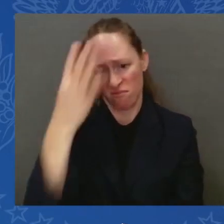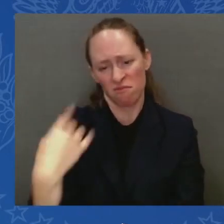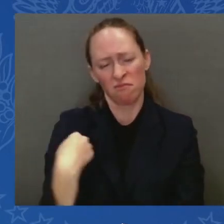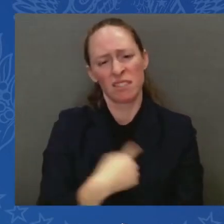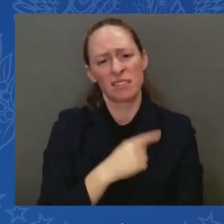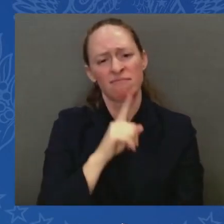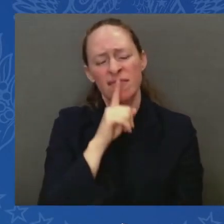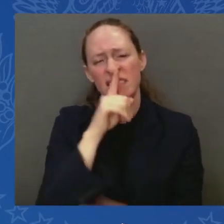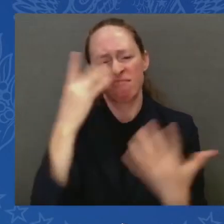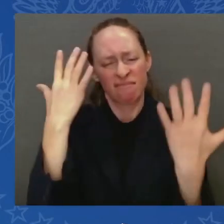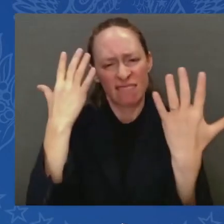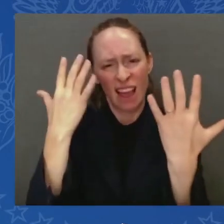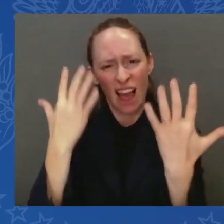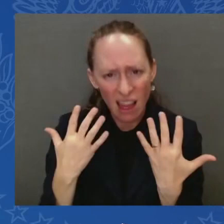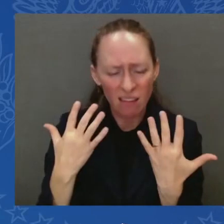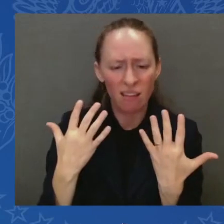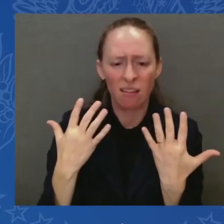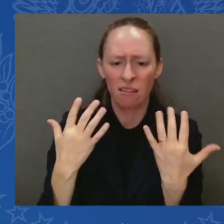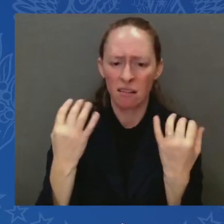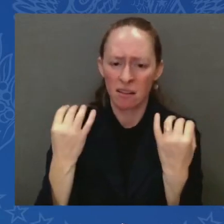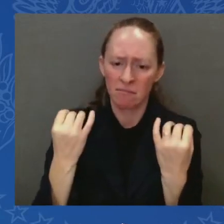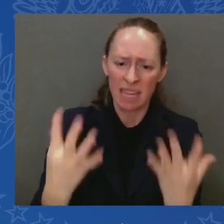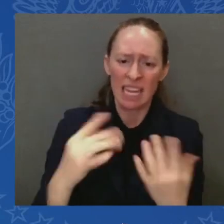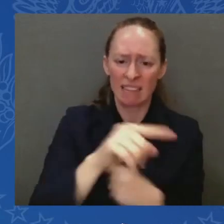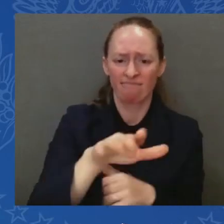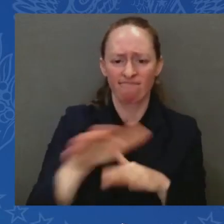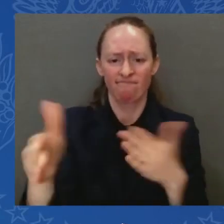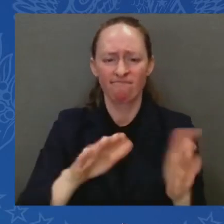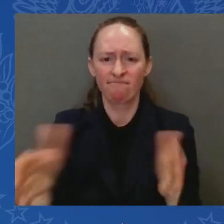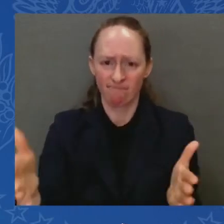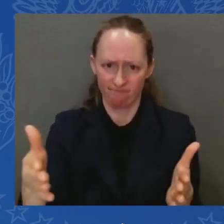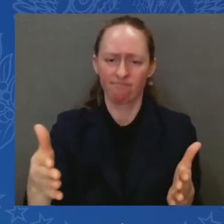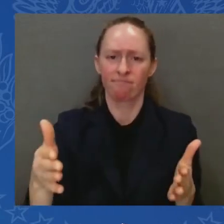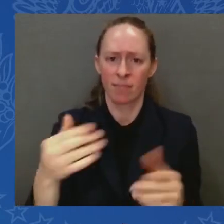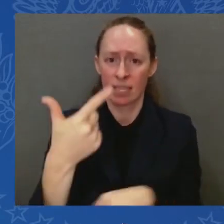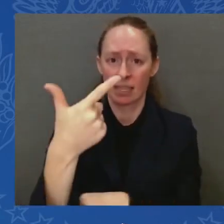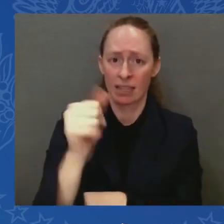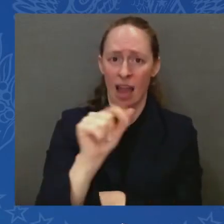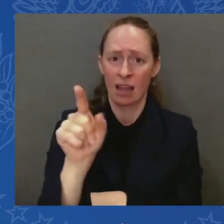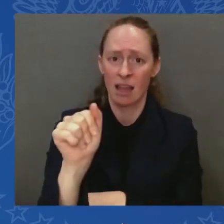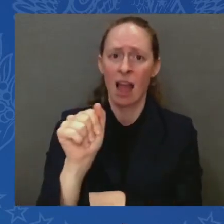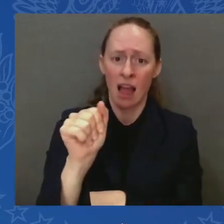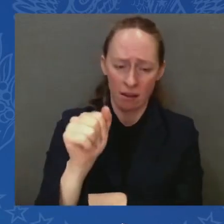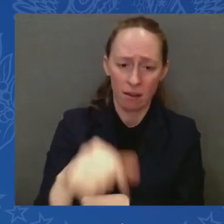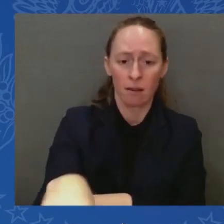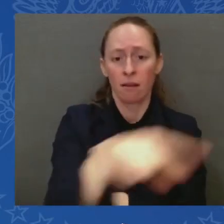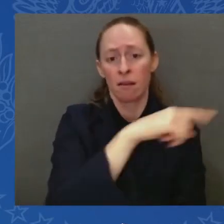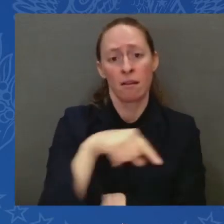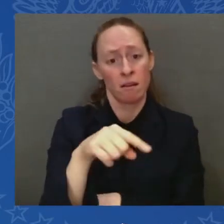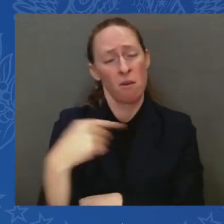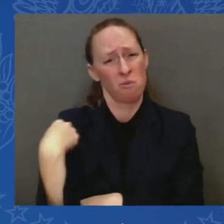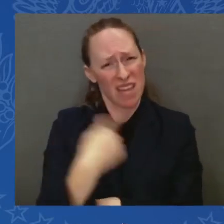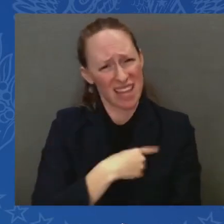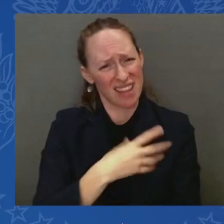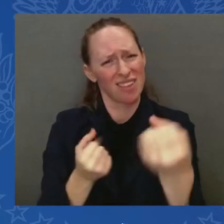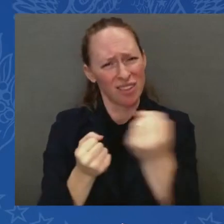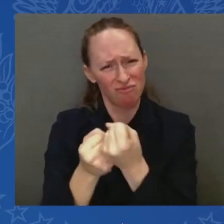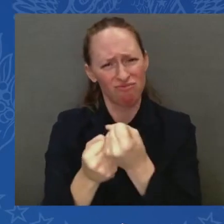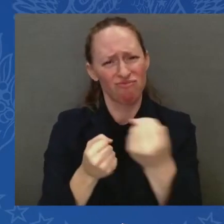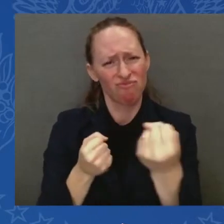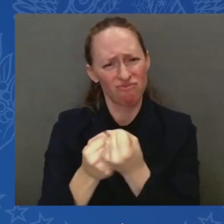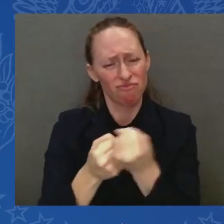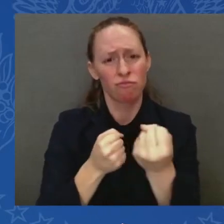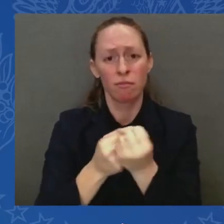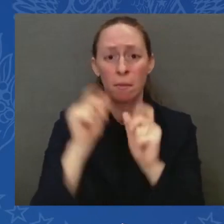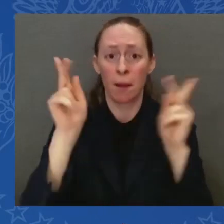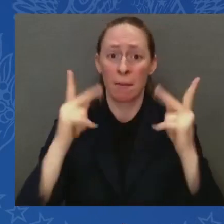unequivocally stands for the protection of civilian life during conflict. And I grieve, I truly grieve for the families